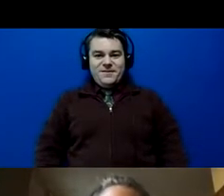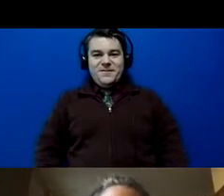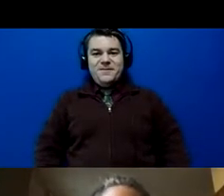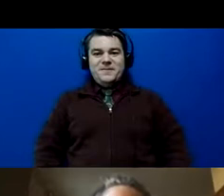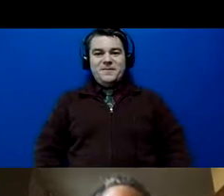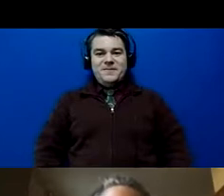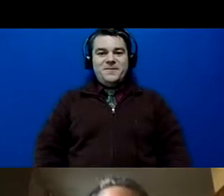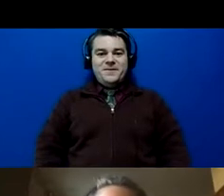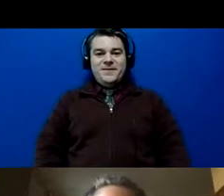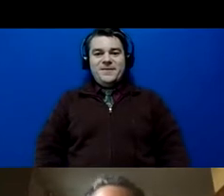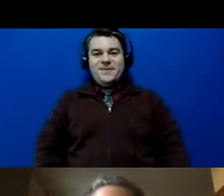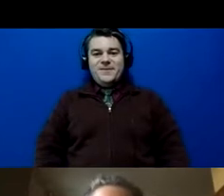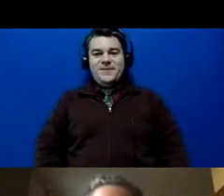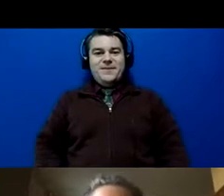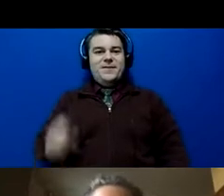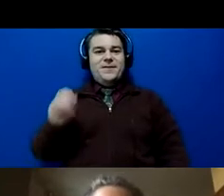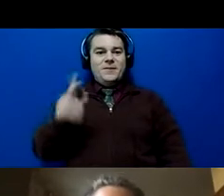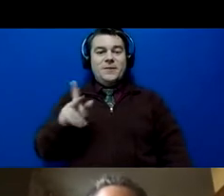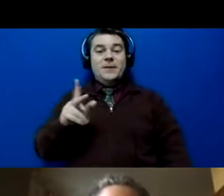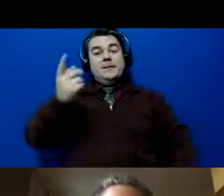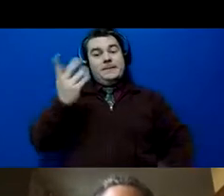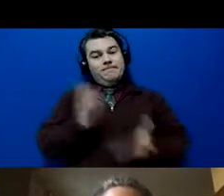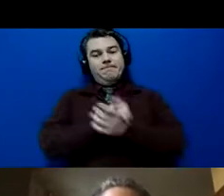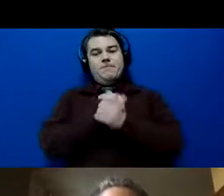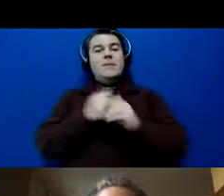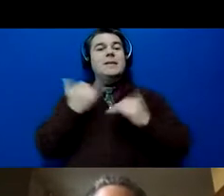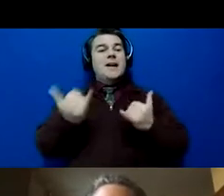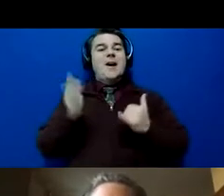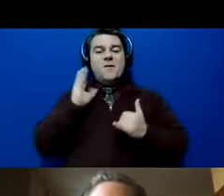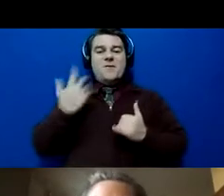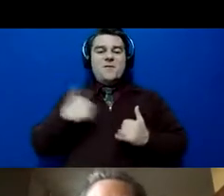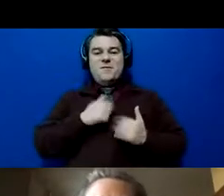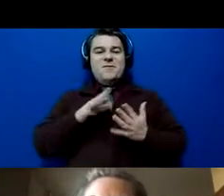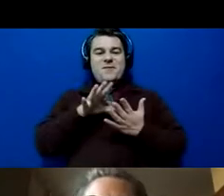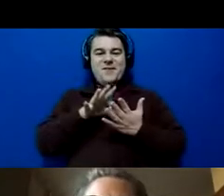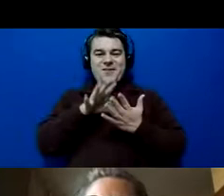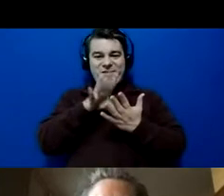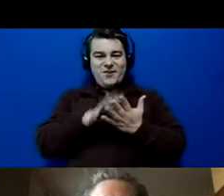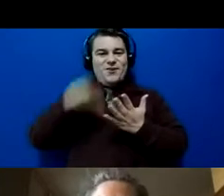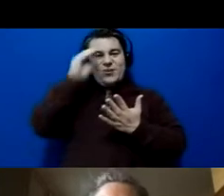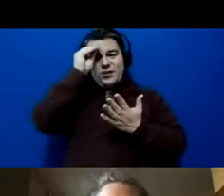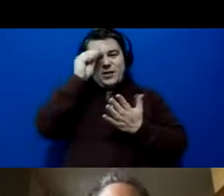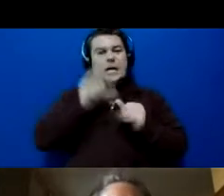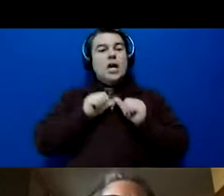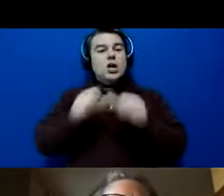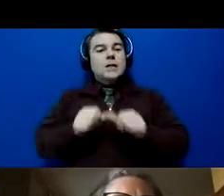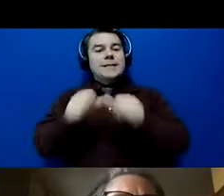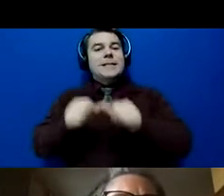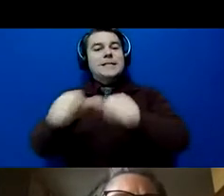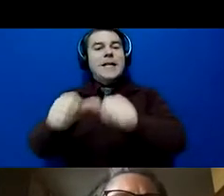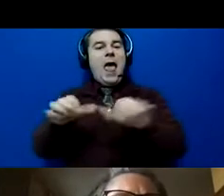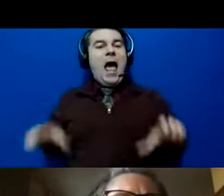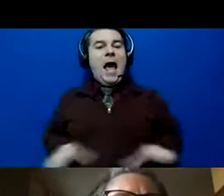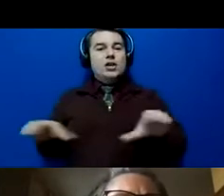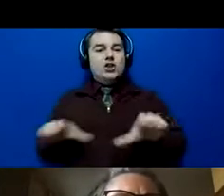Let me see here. Okay, so we're going to be learning consistent action. This next plan is